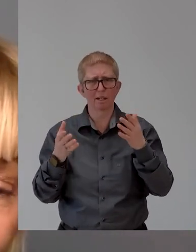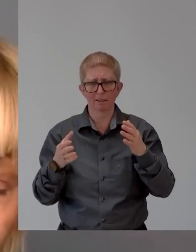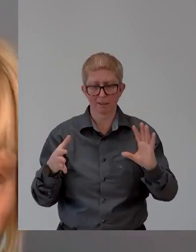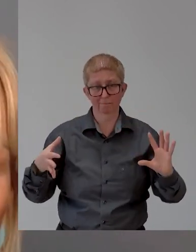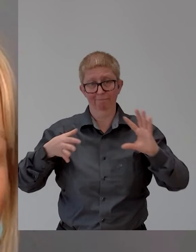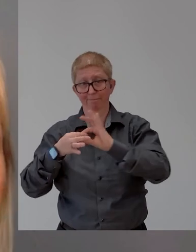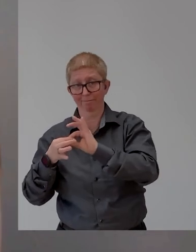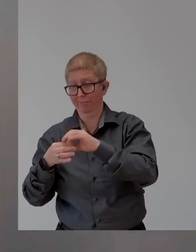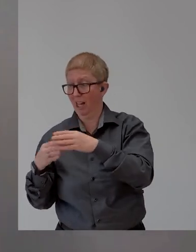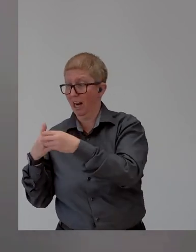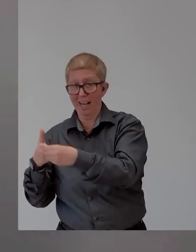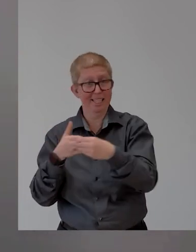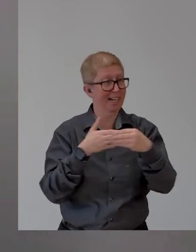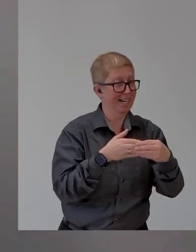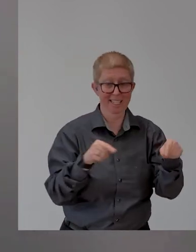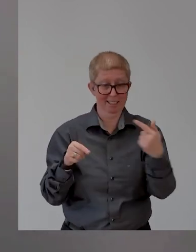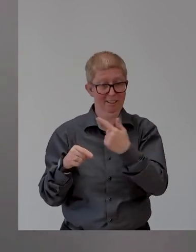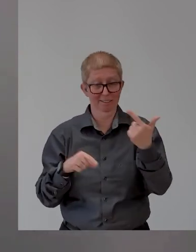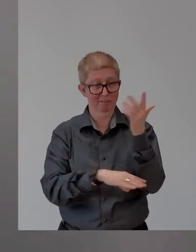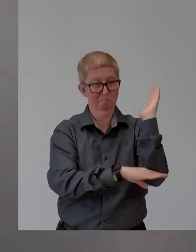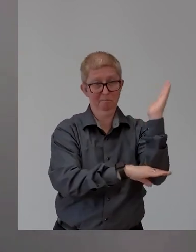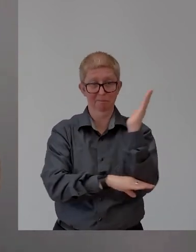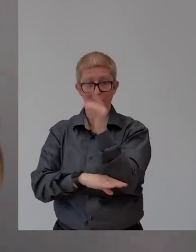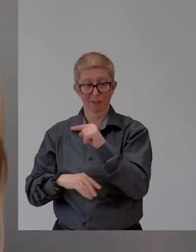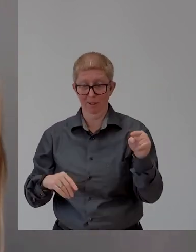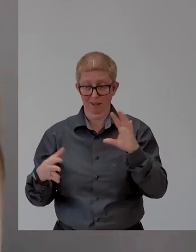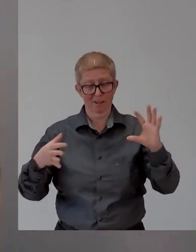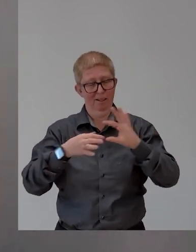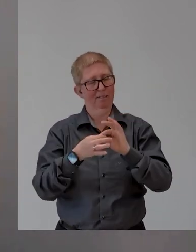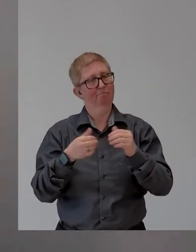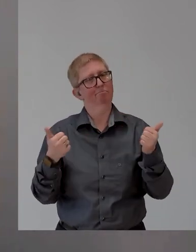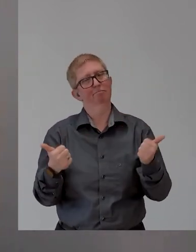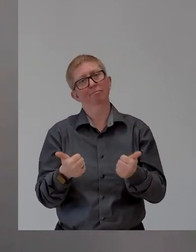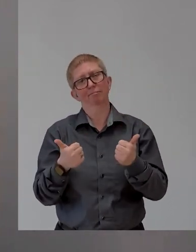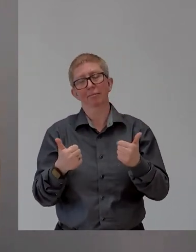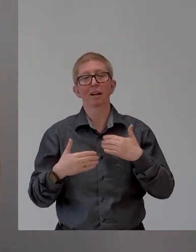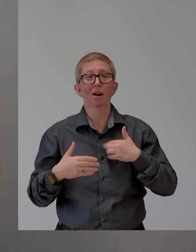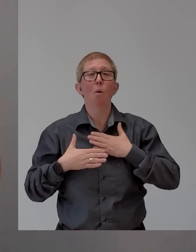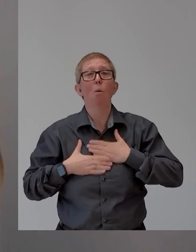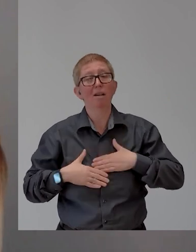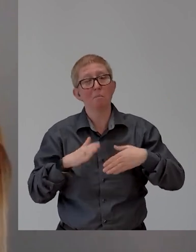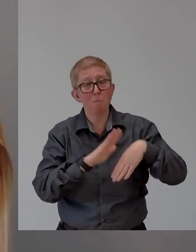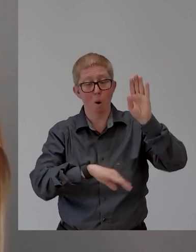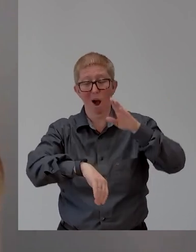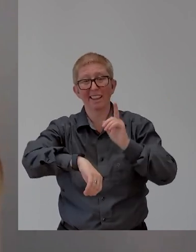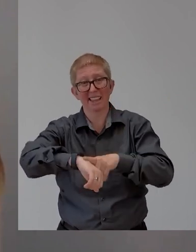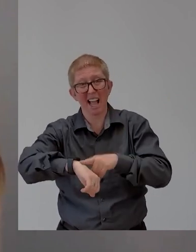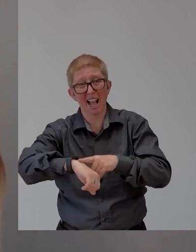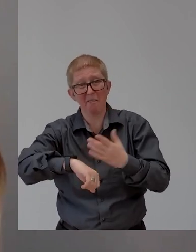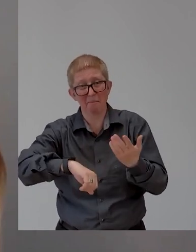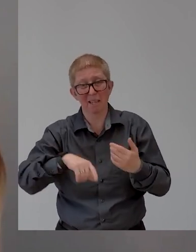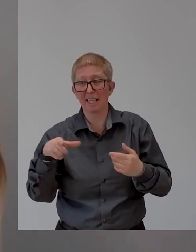leaders to speak. Actually, to be honest, I wish we'd had way more time. Um, both Steve and Rob,